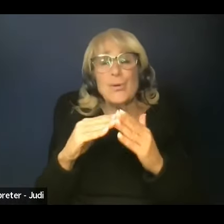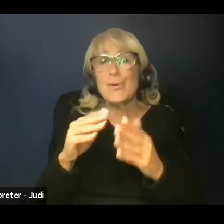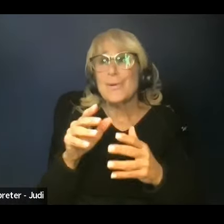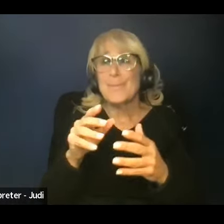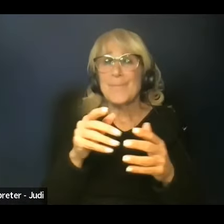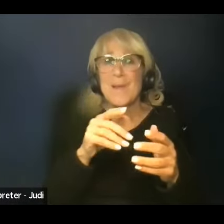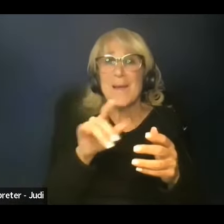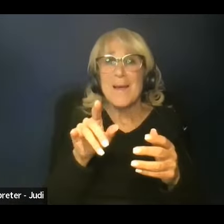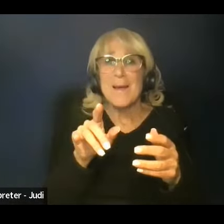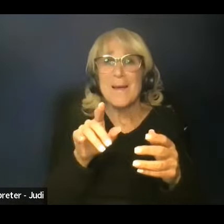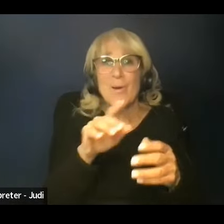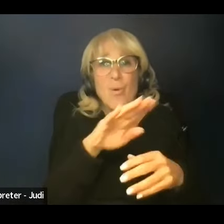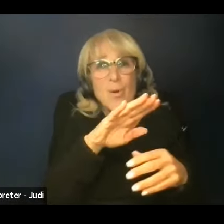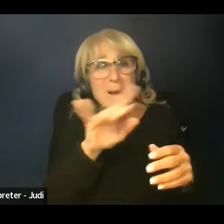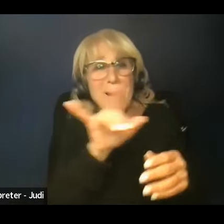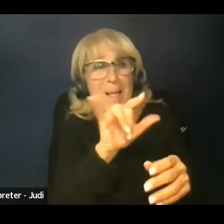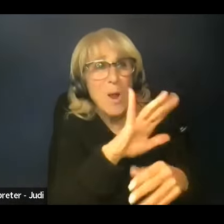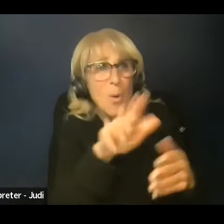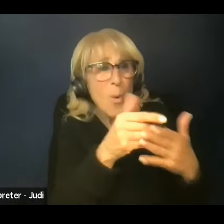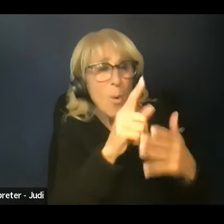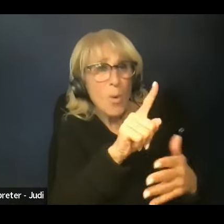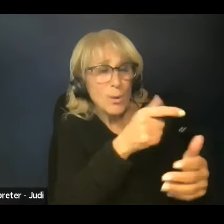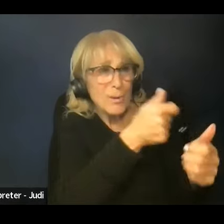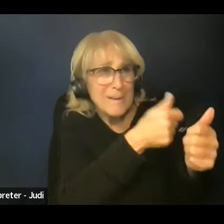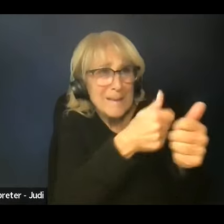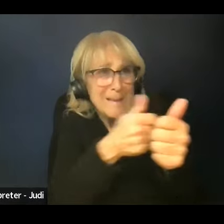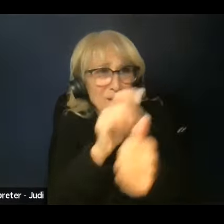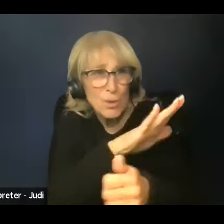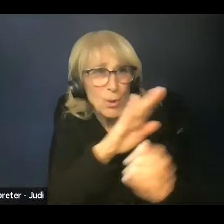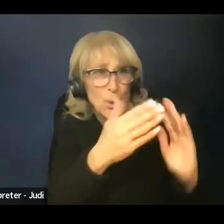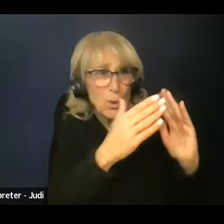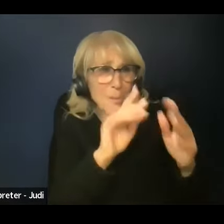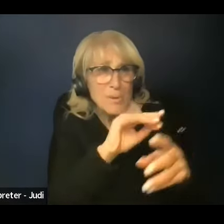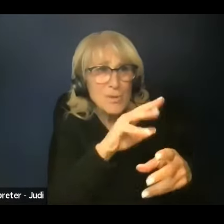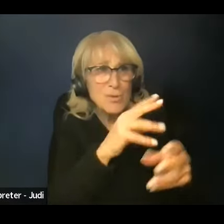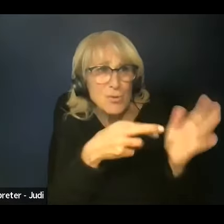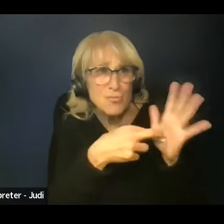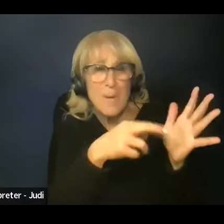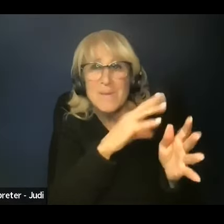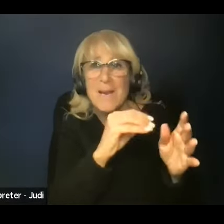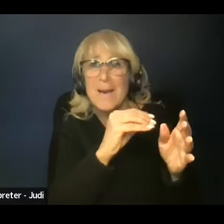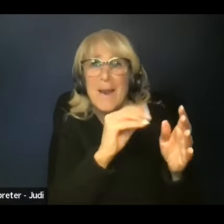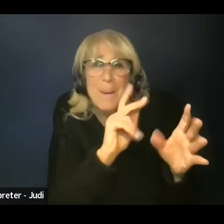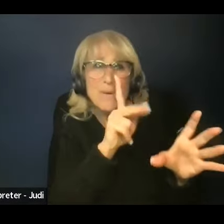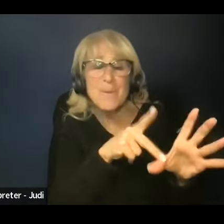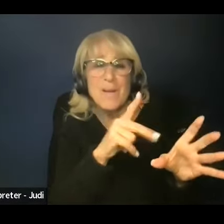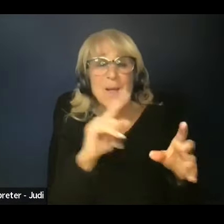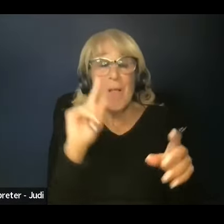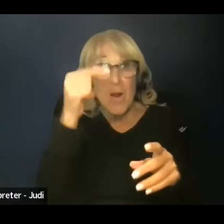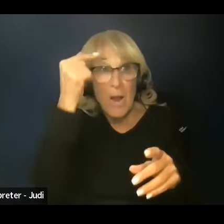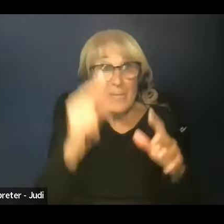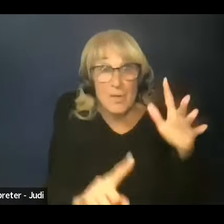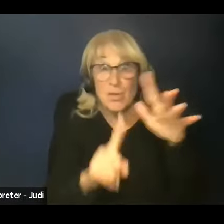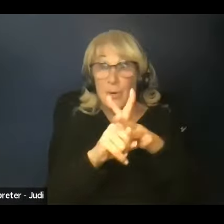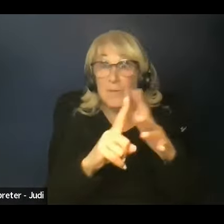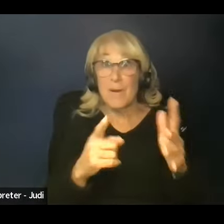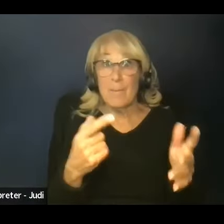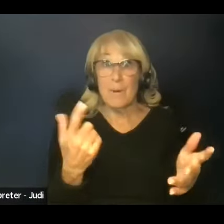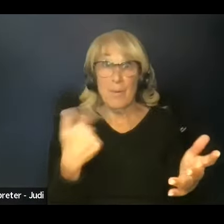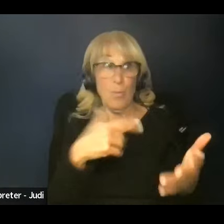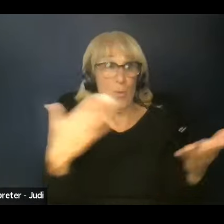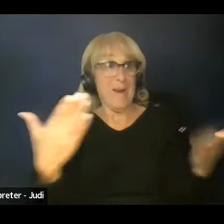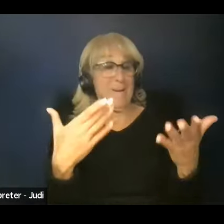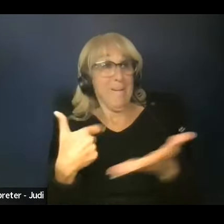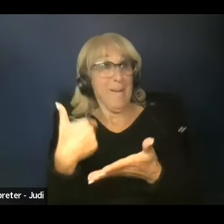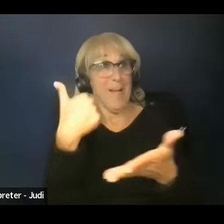the, each of the communities that you represented and participated in, you know, when the government shows up and we're here to help, we can't always receive